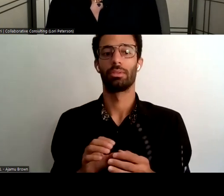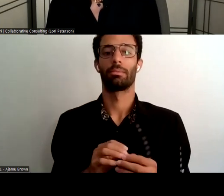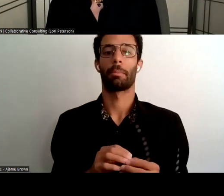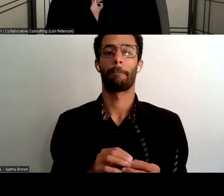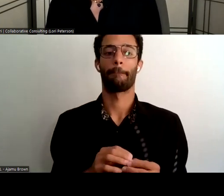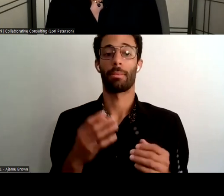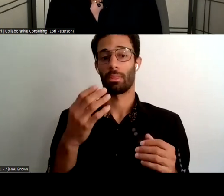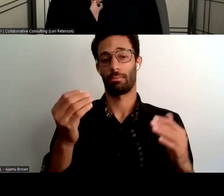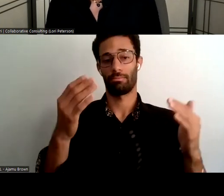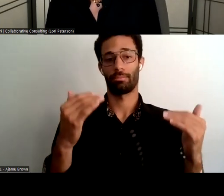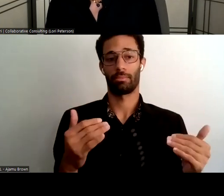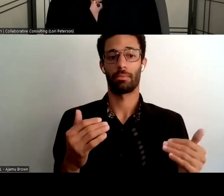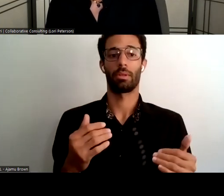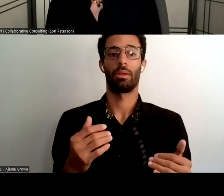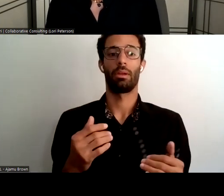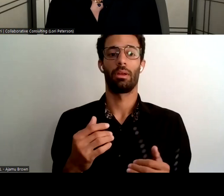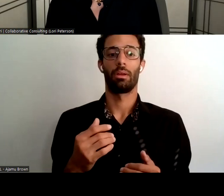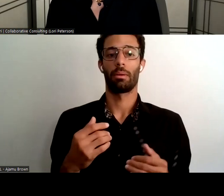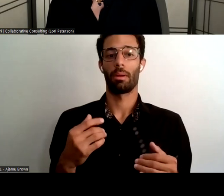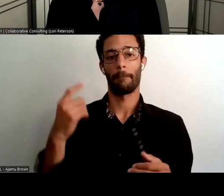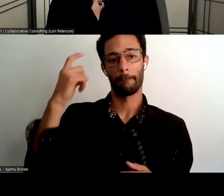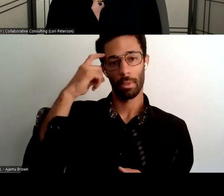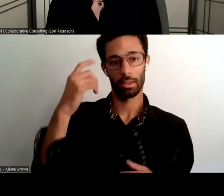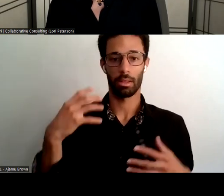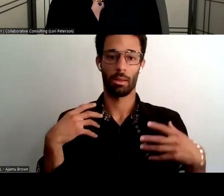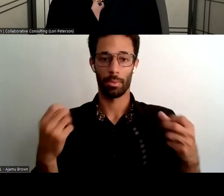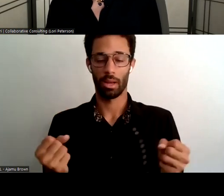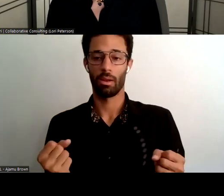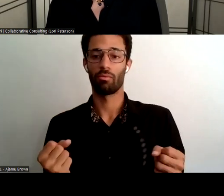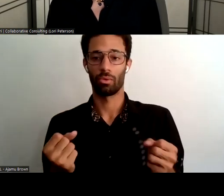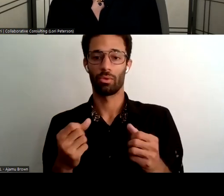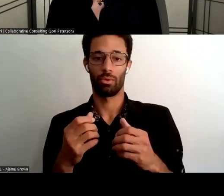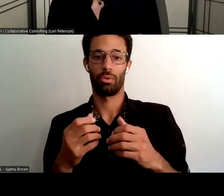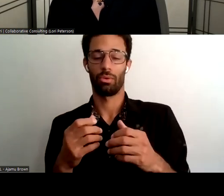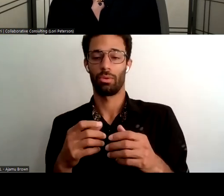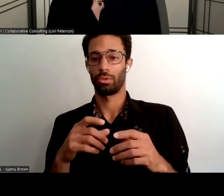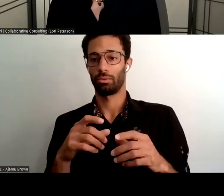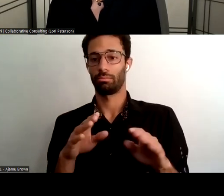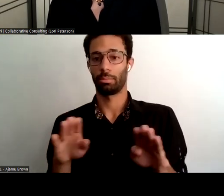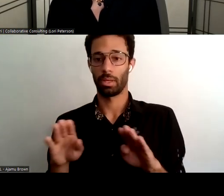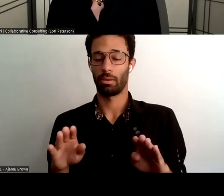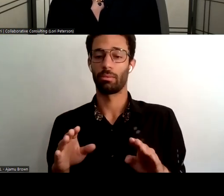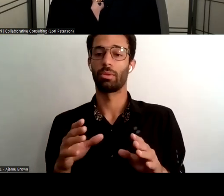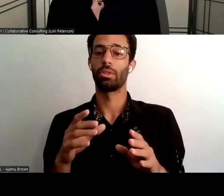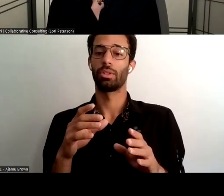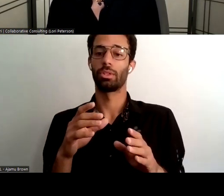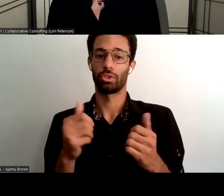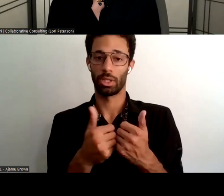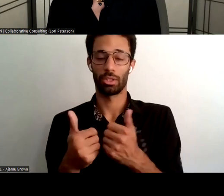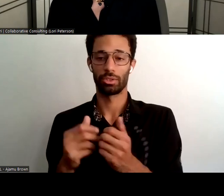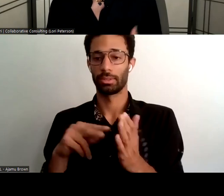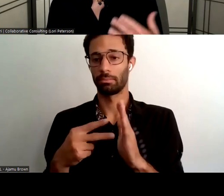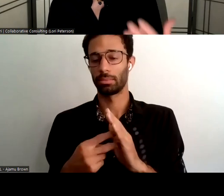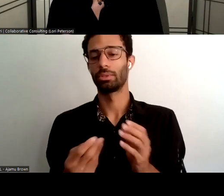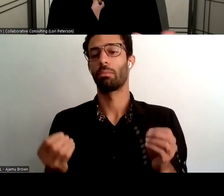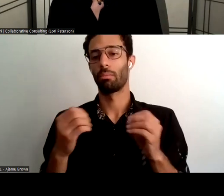adults will have mental and behavioral health challenges and so caregivers are going to need to specialize the way they deliver care and